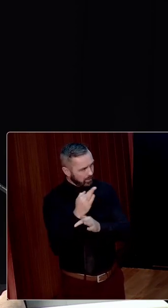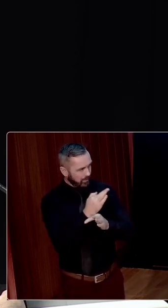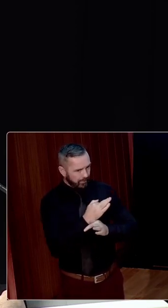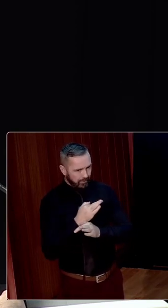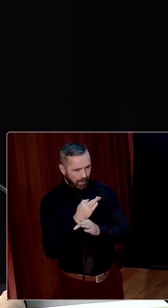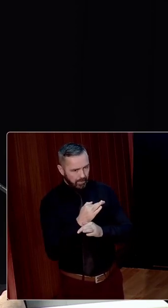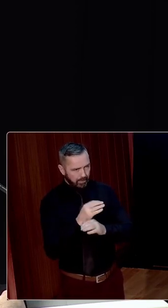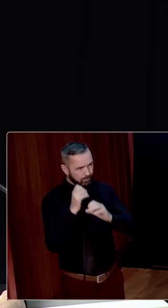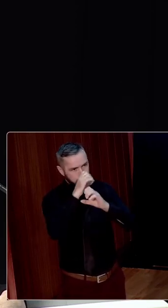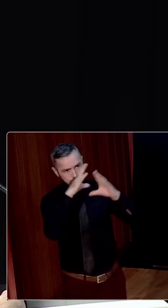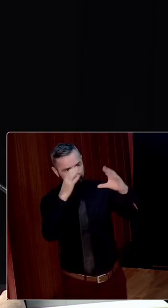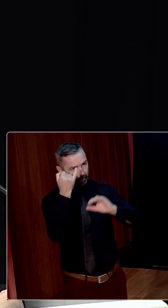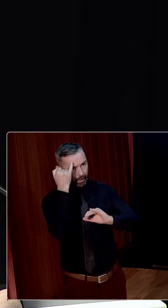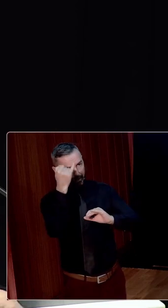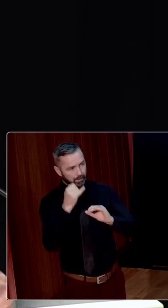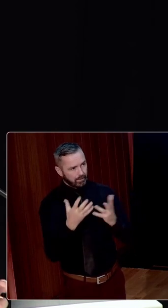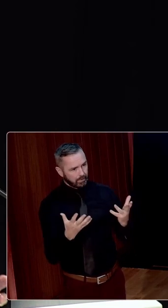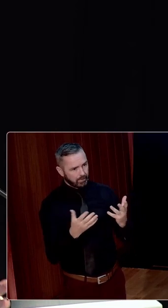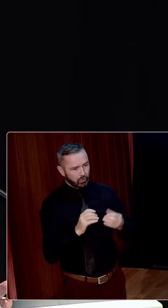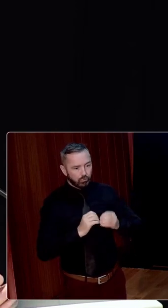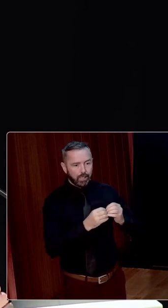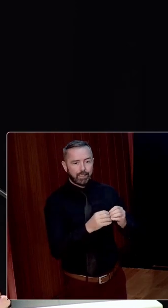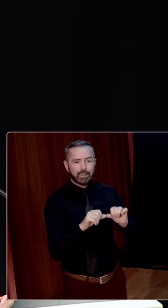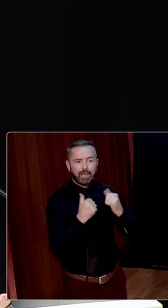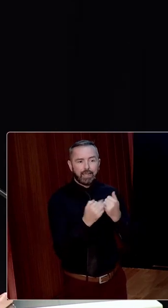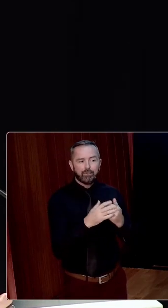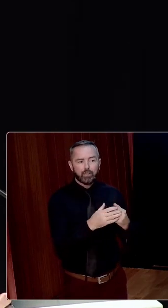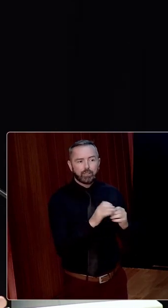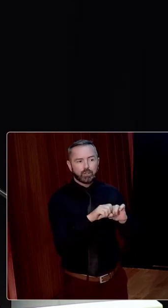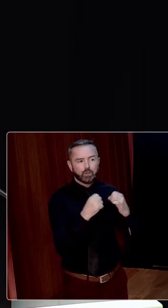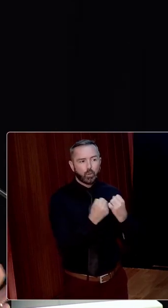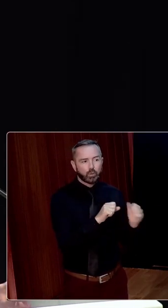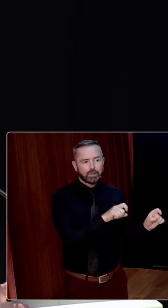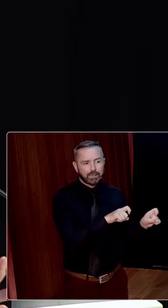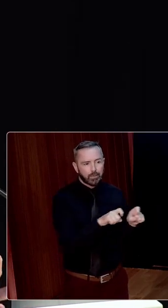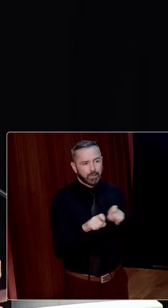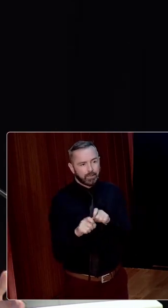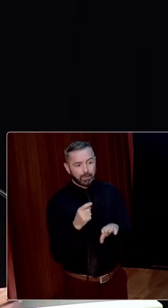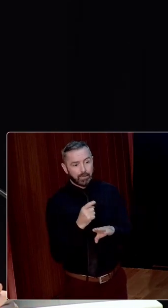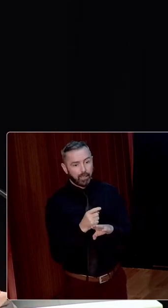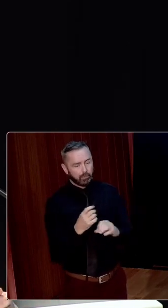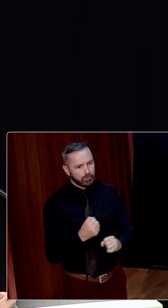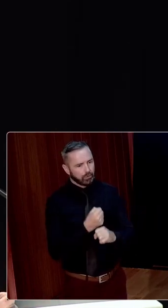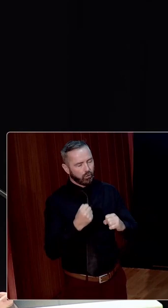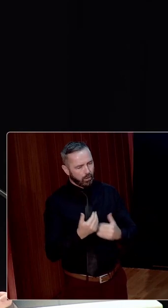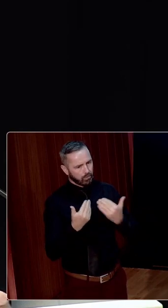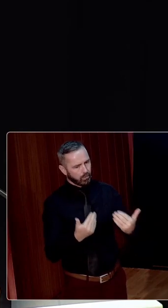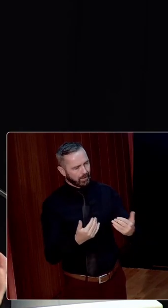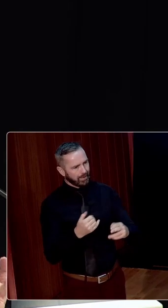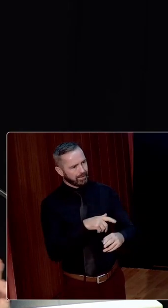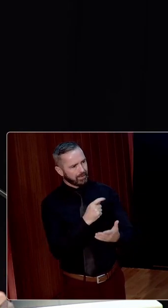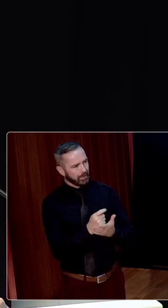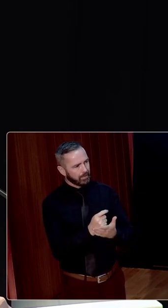as an abstract ideological concept created as an agent for social stability, was there and very strong in much of this